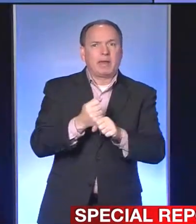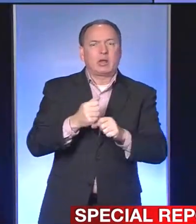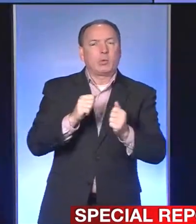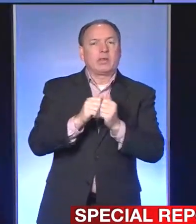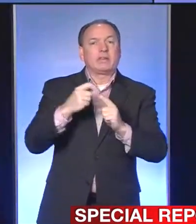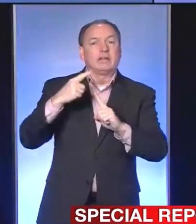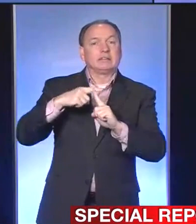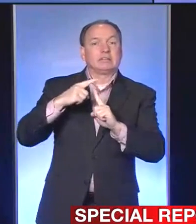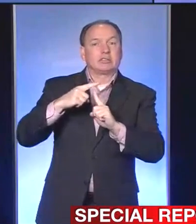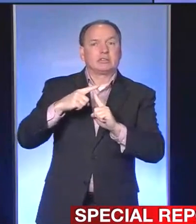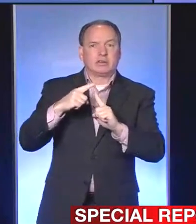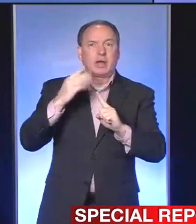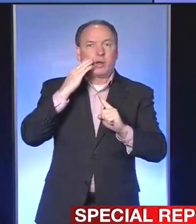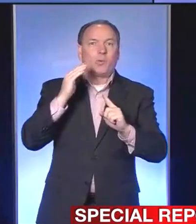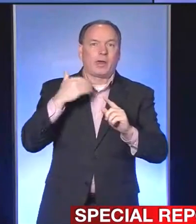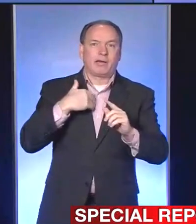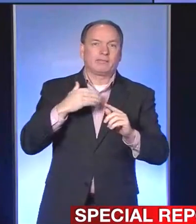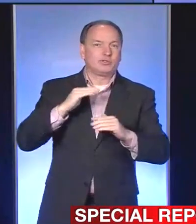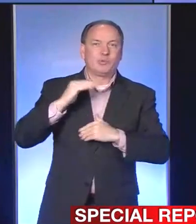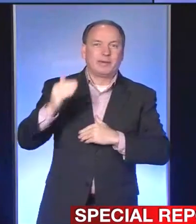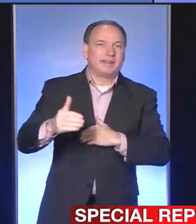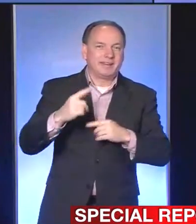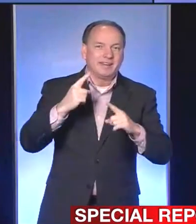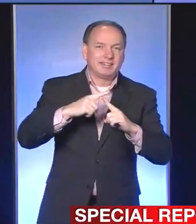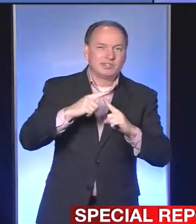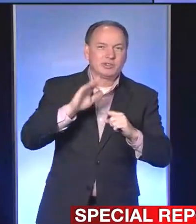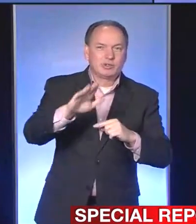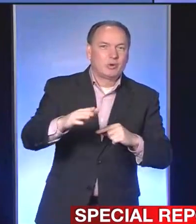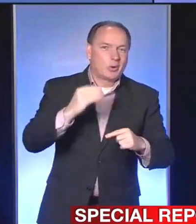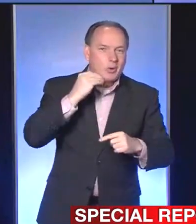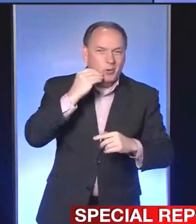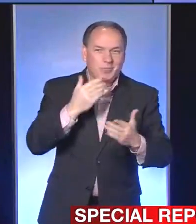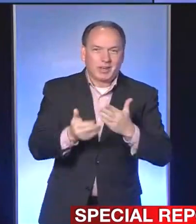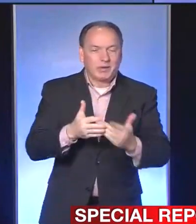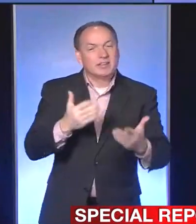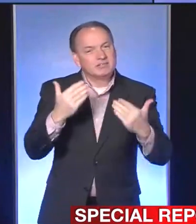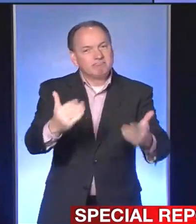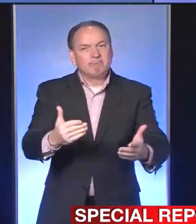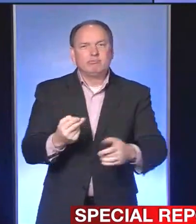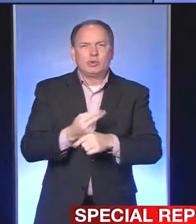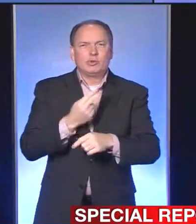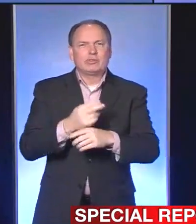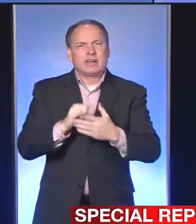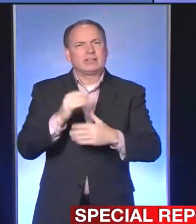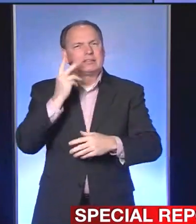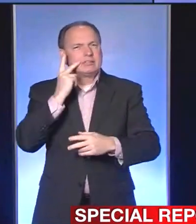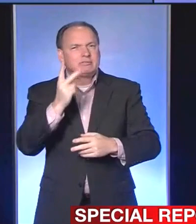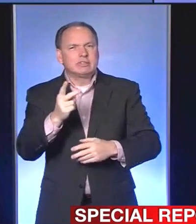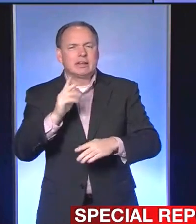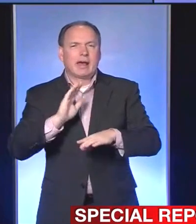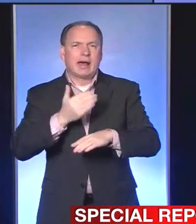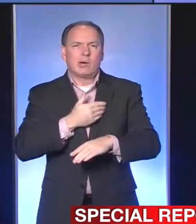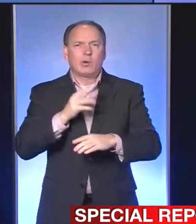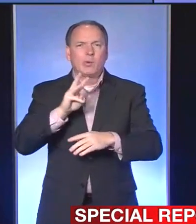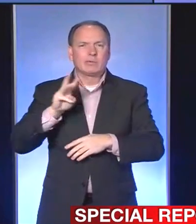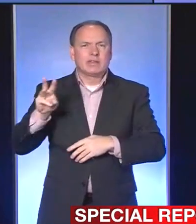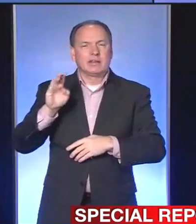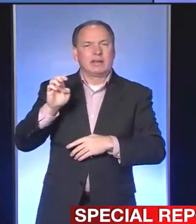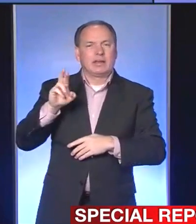know we all have way too many t-shirts probably in our drawers. So please look at that on our website, eriecountypa.gov.